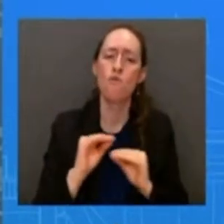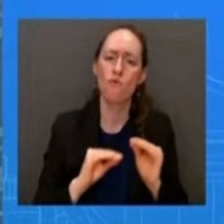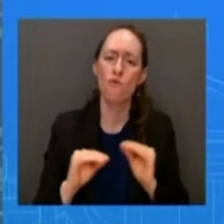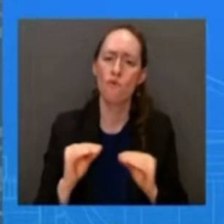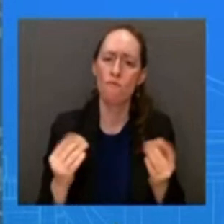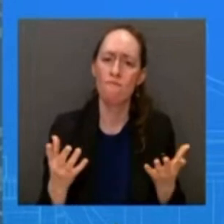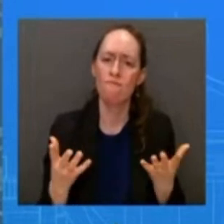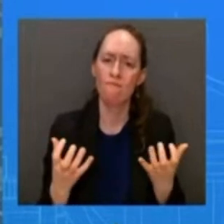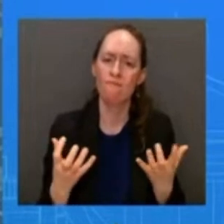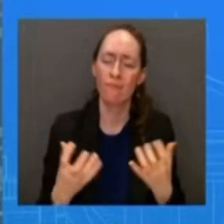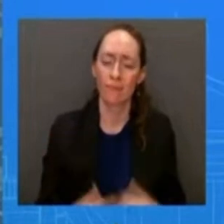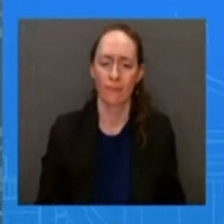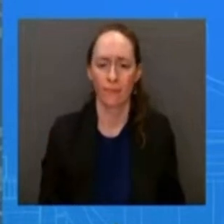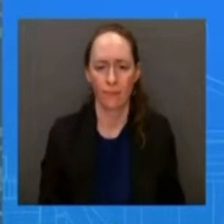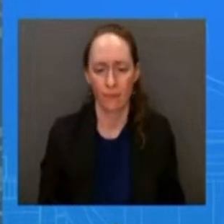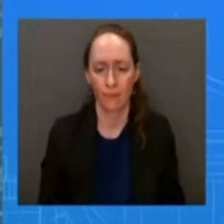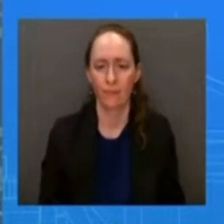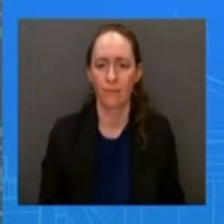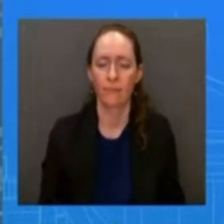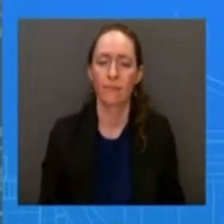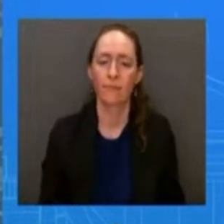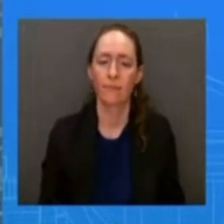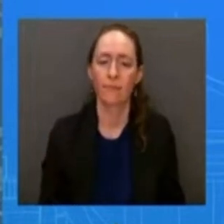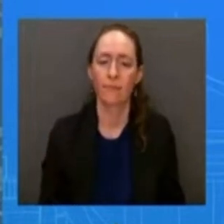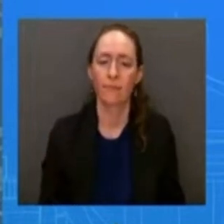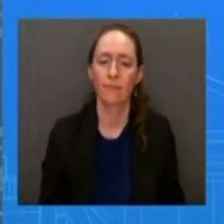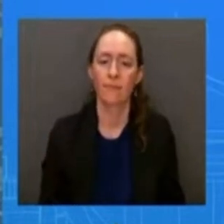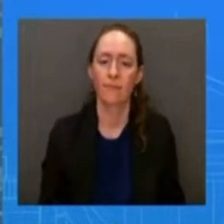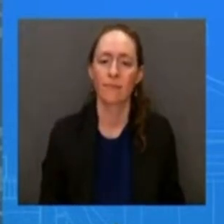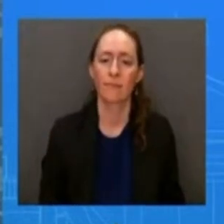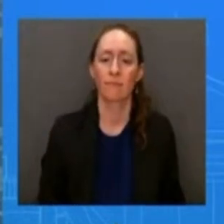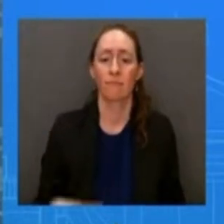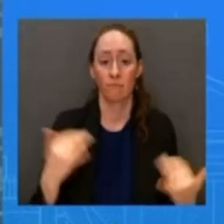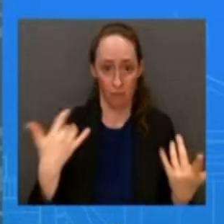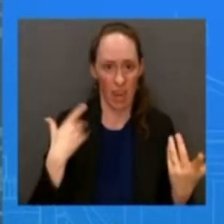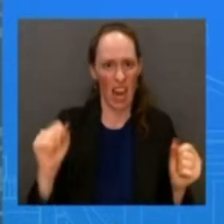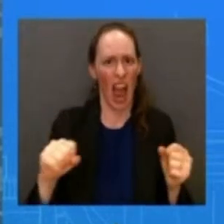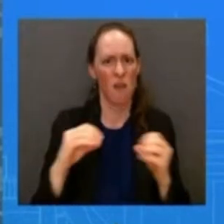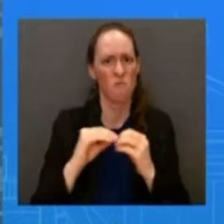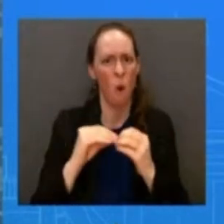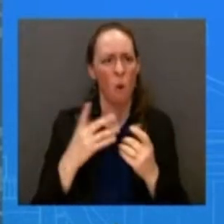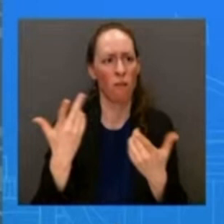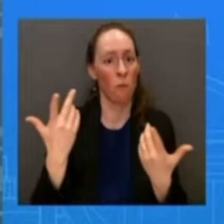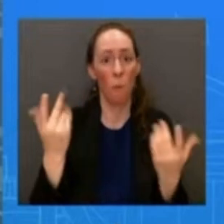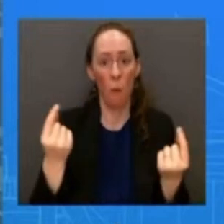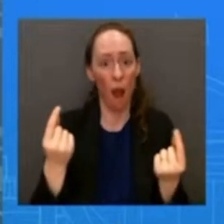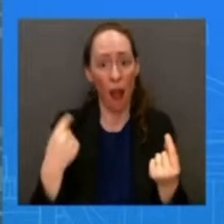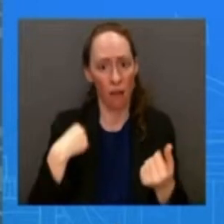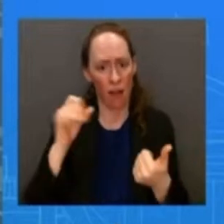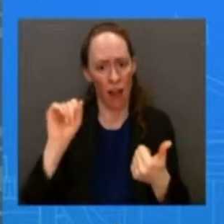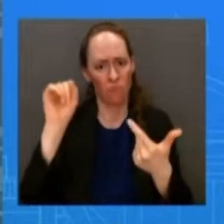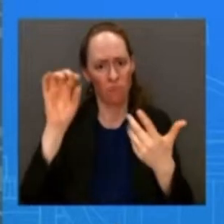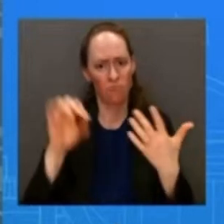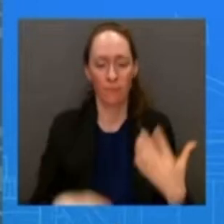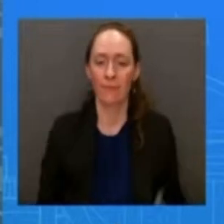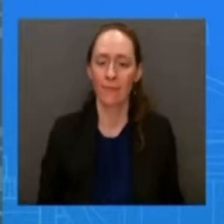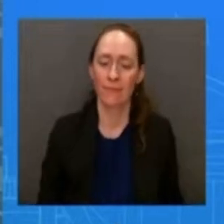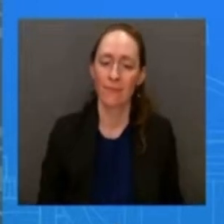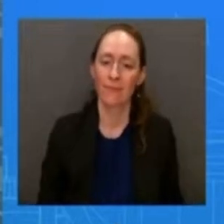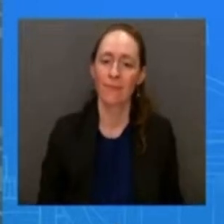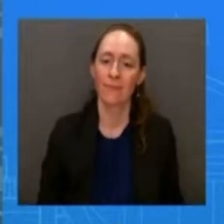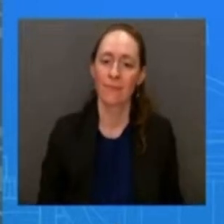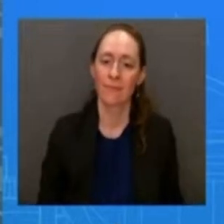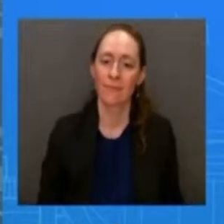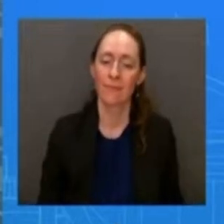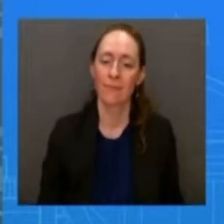what we can be what can be one of the most financially sophisticated things families face medical debt and high high